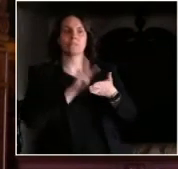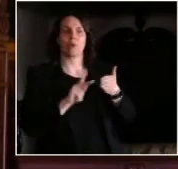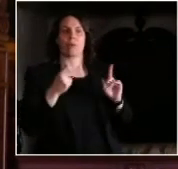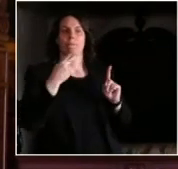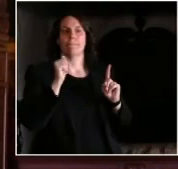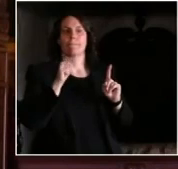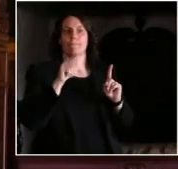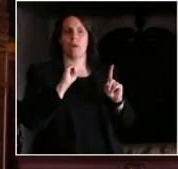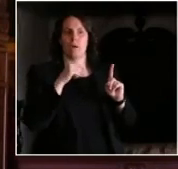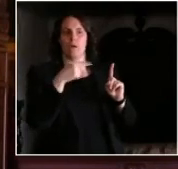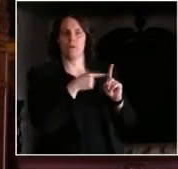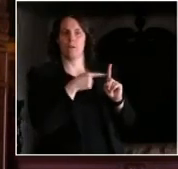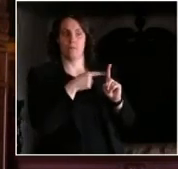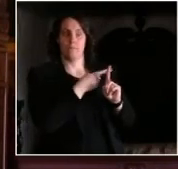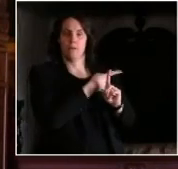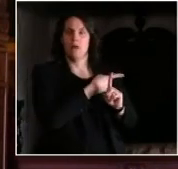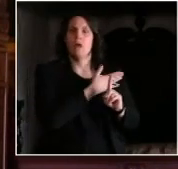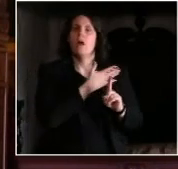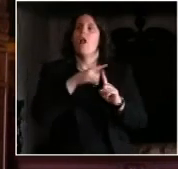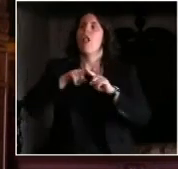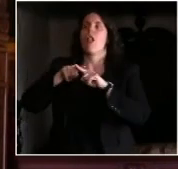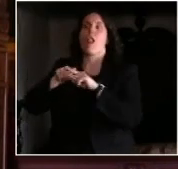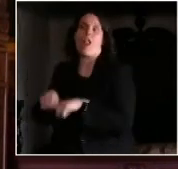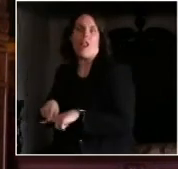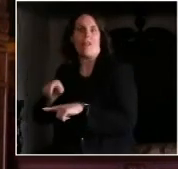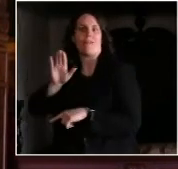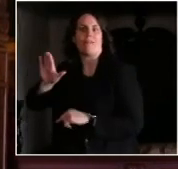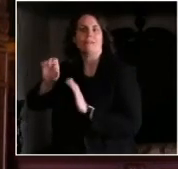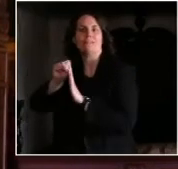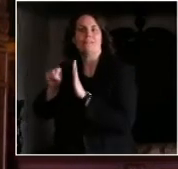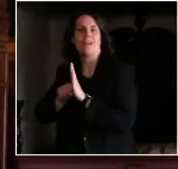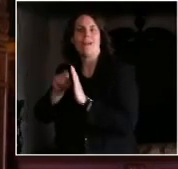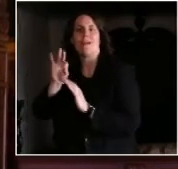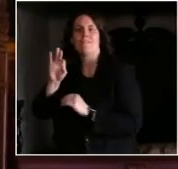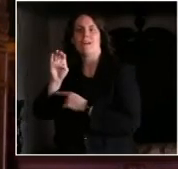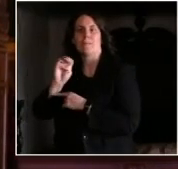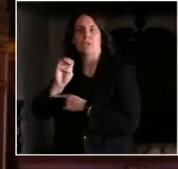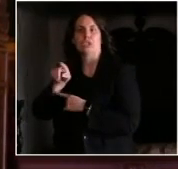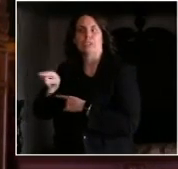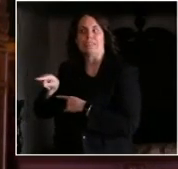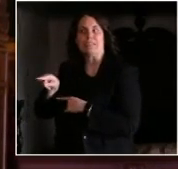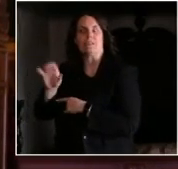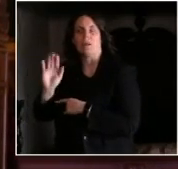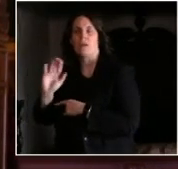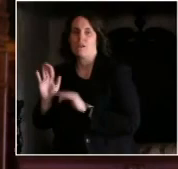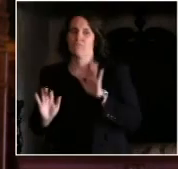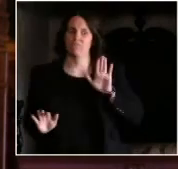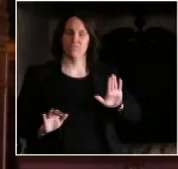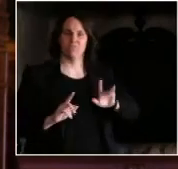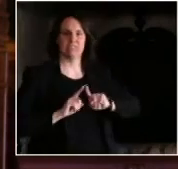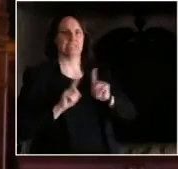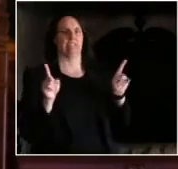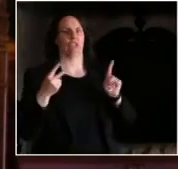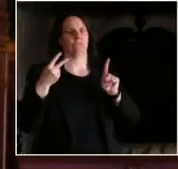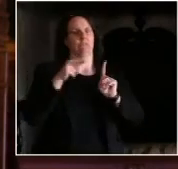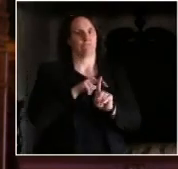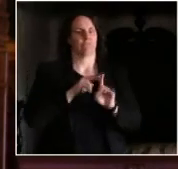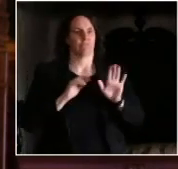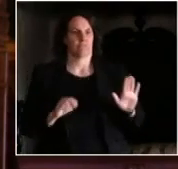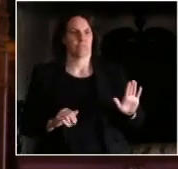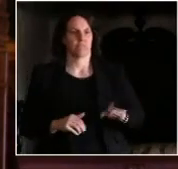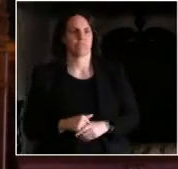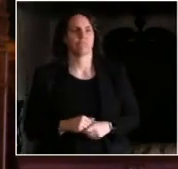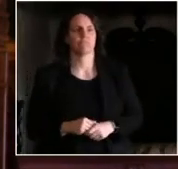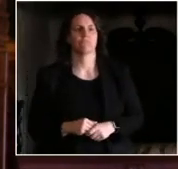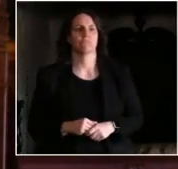around because, you know, one, it's very clear in statute, but then two, communicable disease can pop up at any time. And